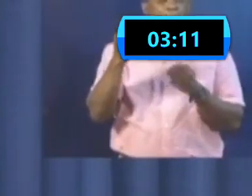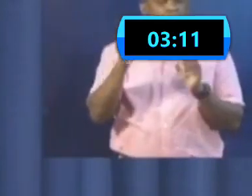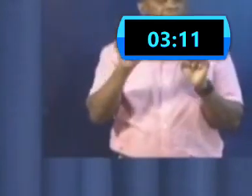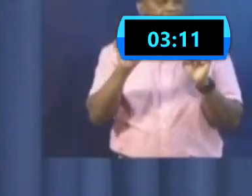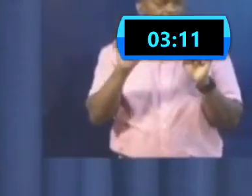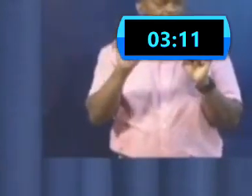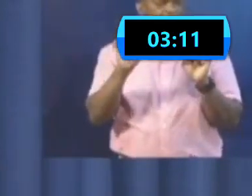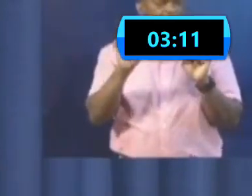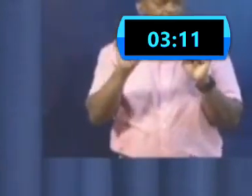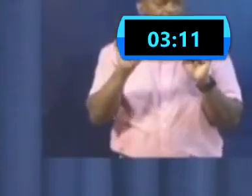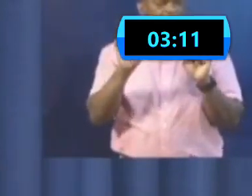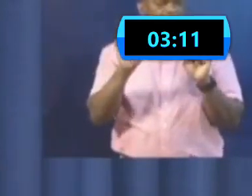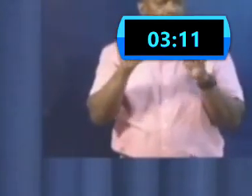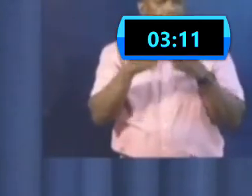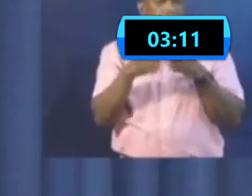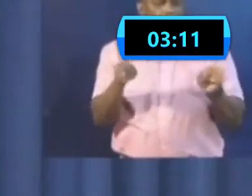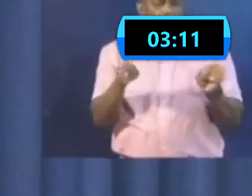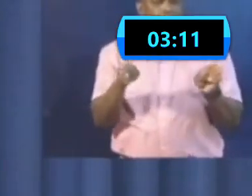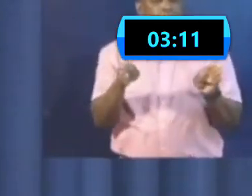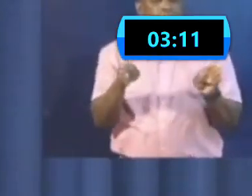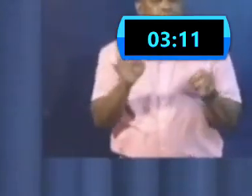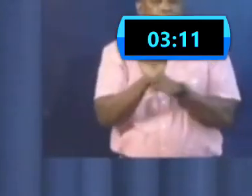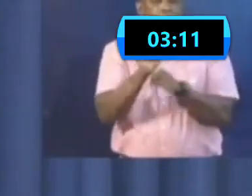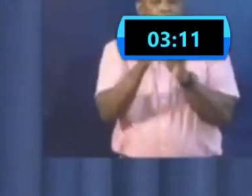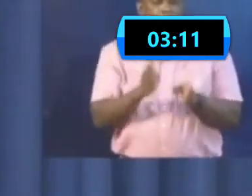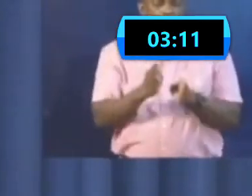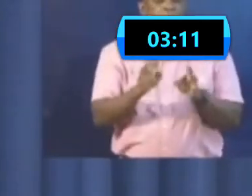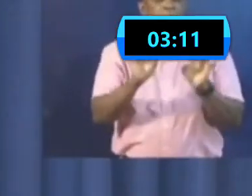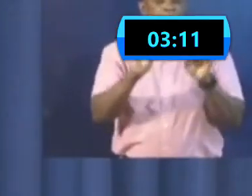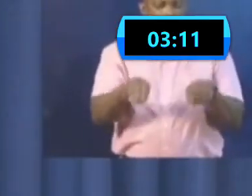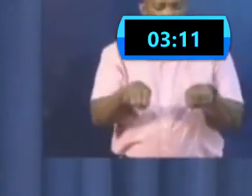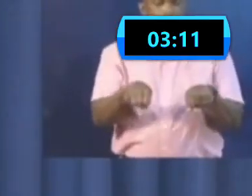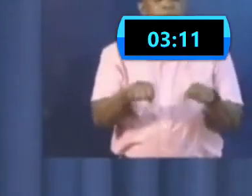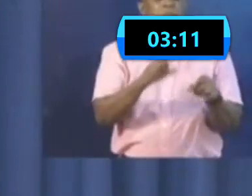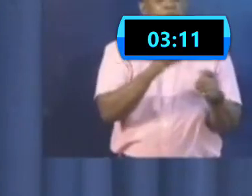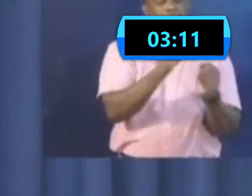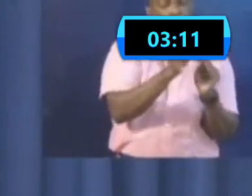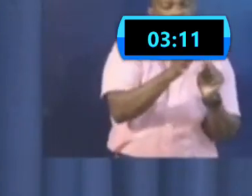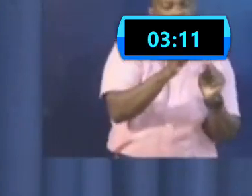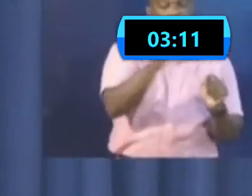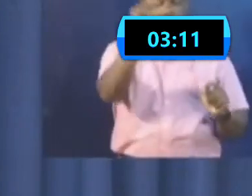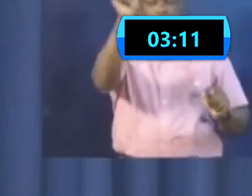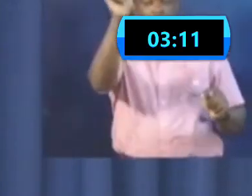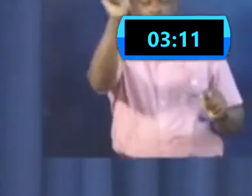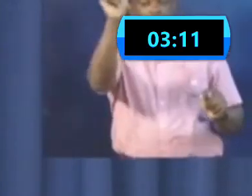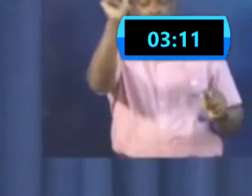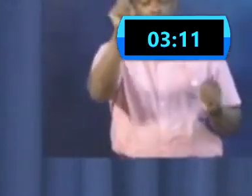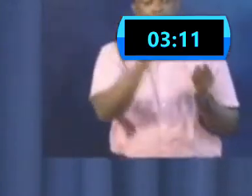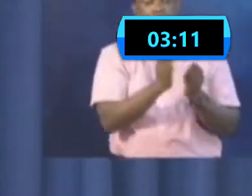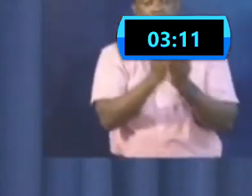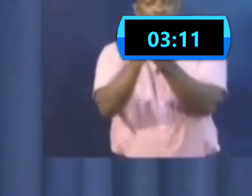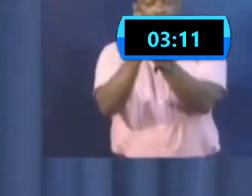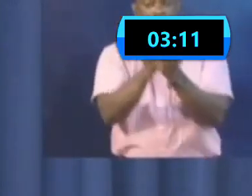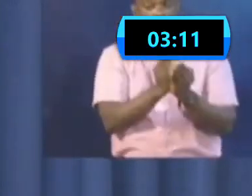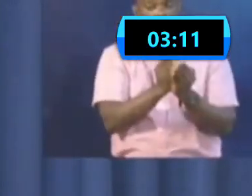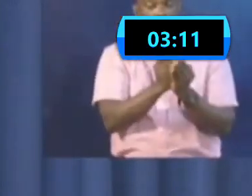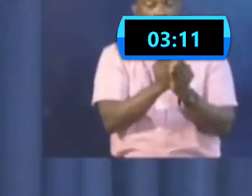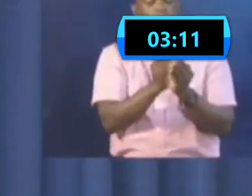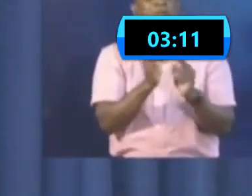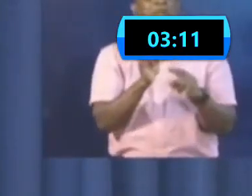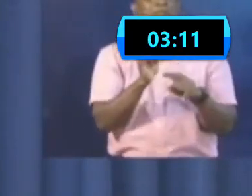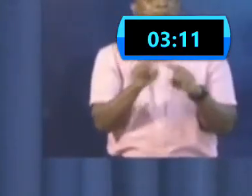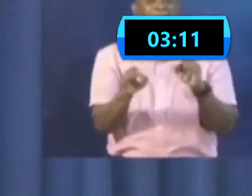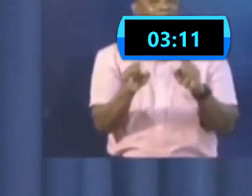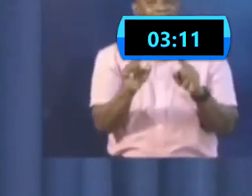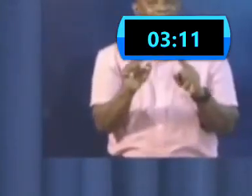public, only if it's absolutely essential, let's try and keep the moving public down for the next 14